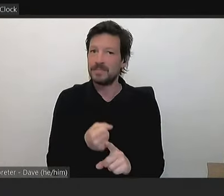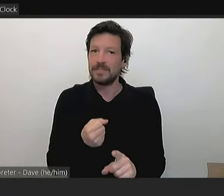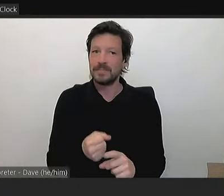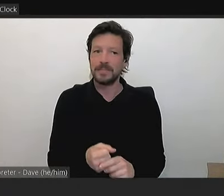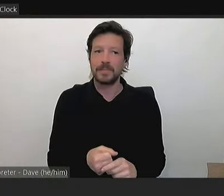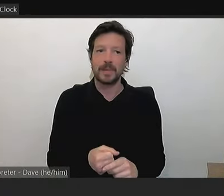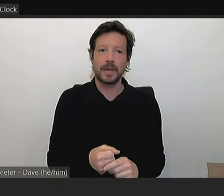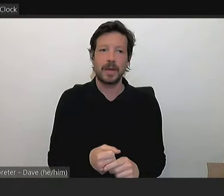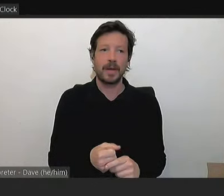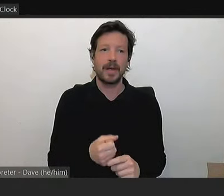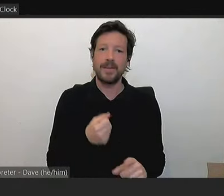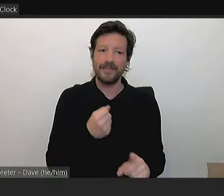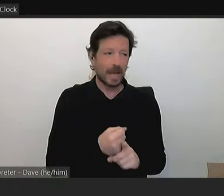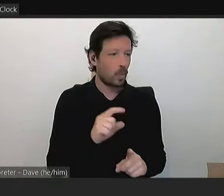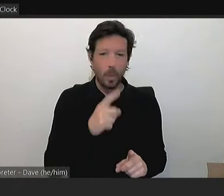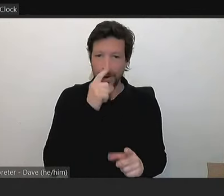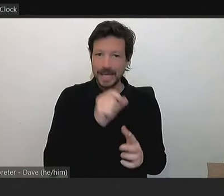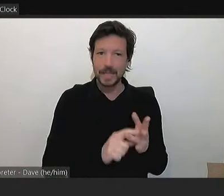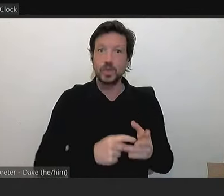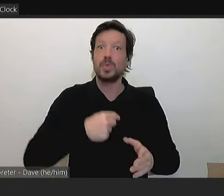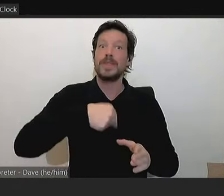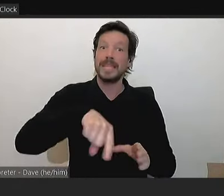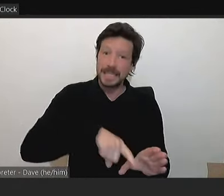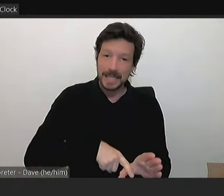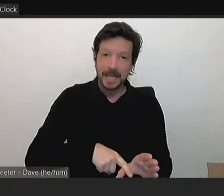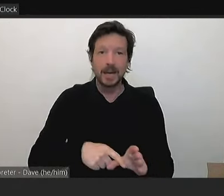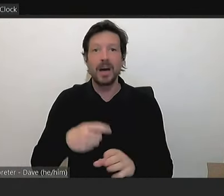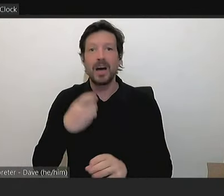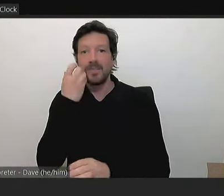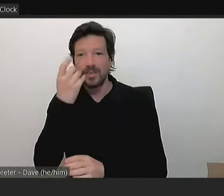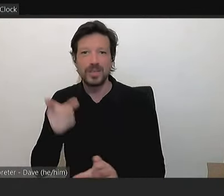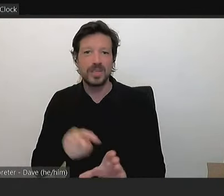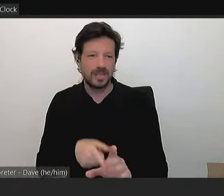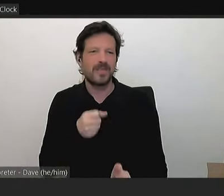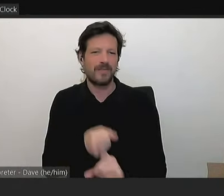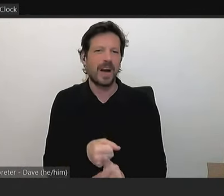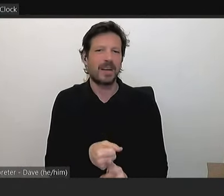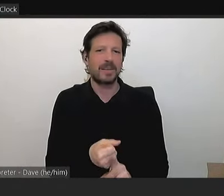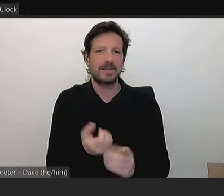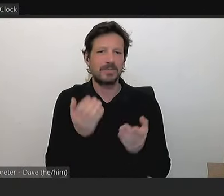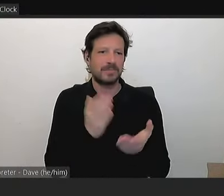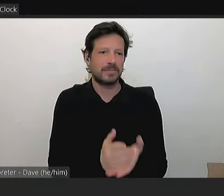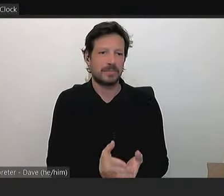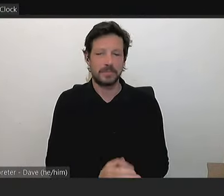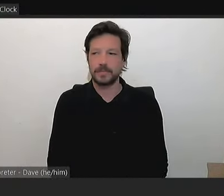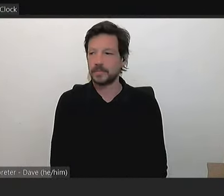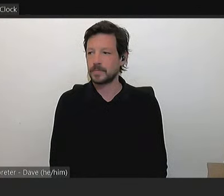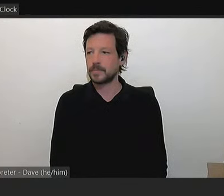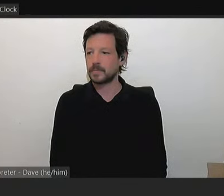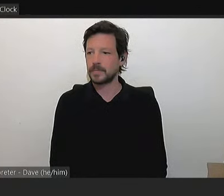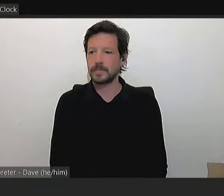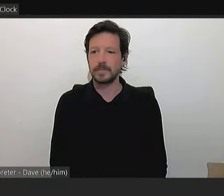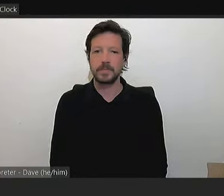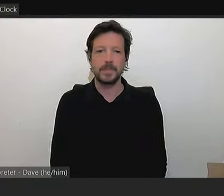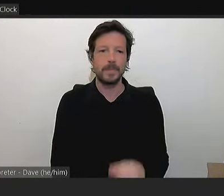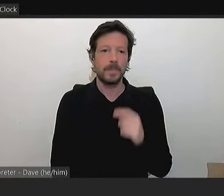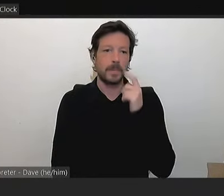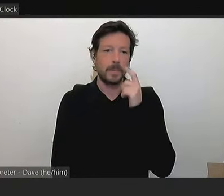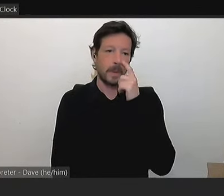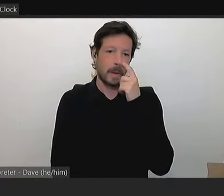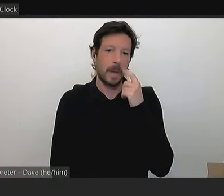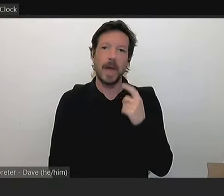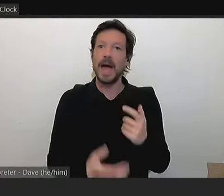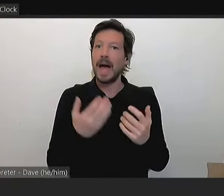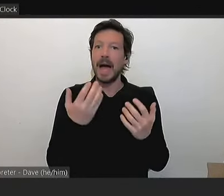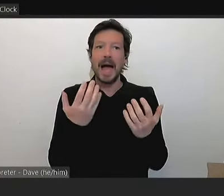year and what we can do in future years. And it's not the only very worthy budget that's